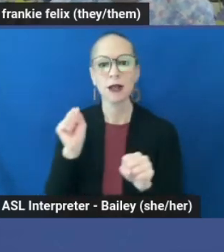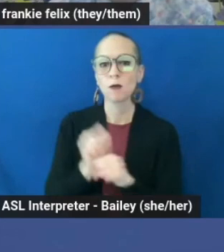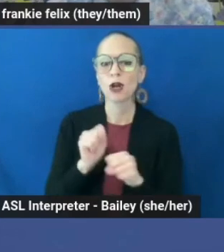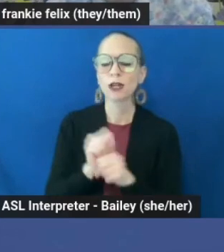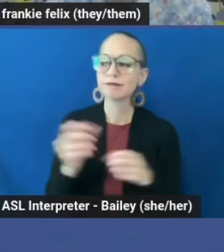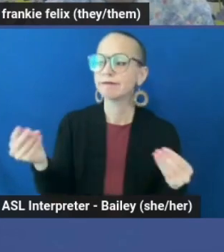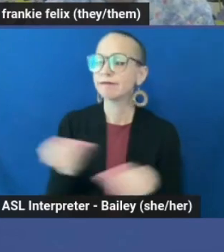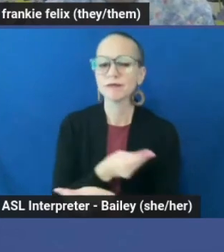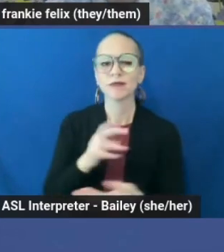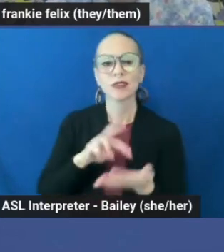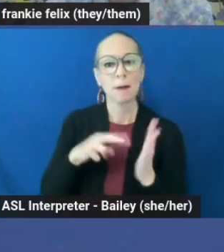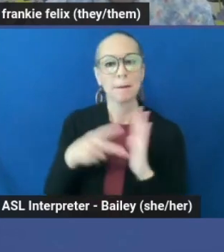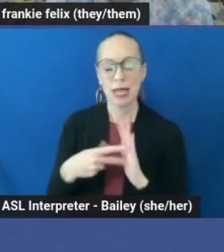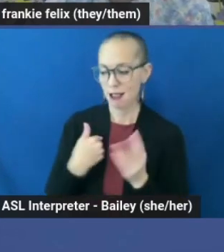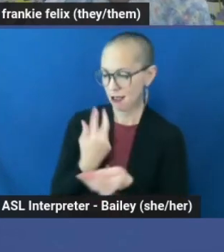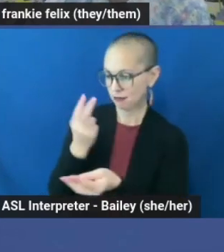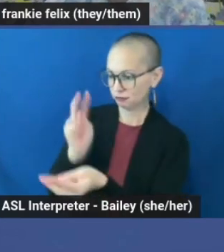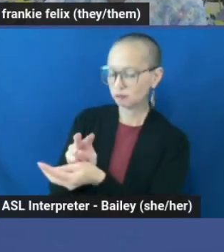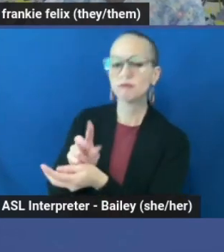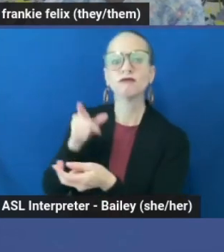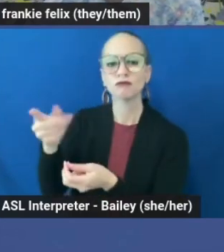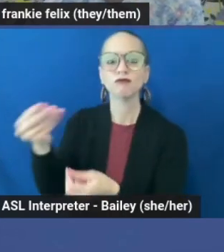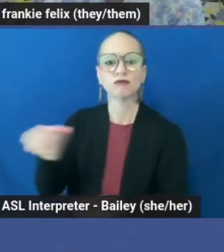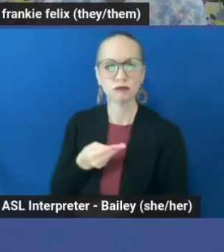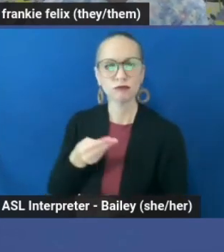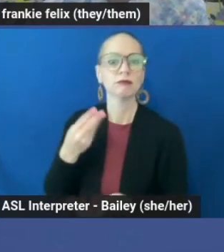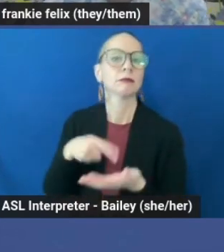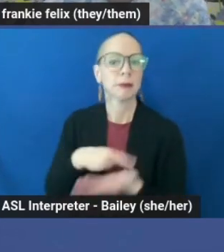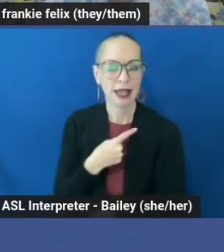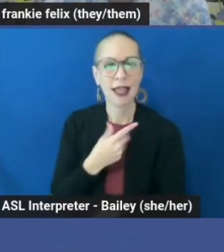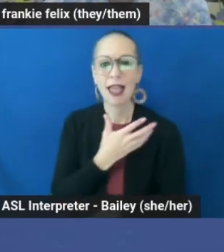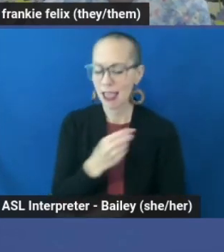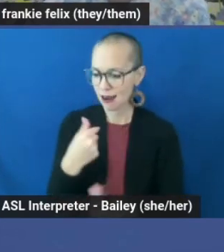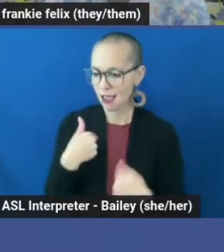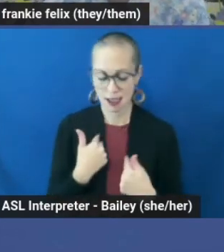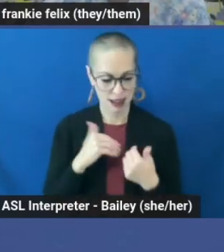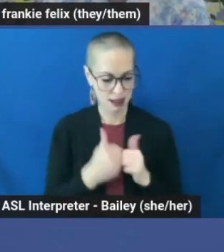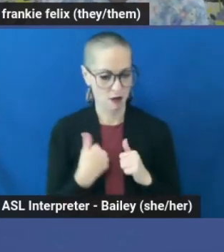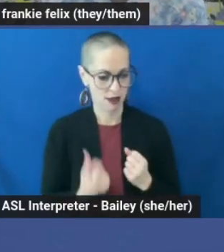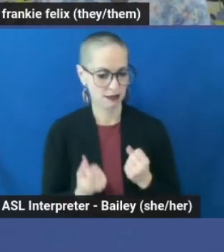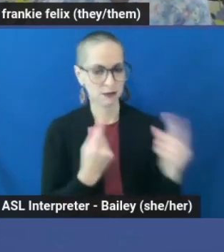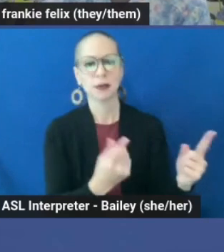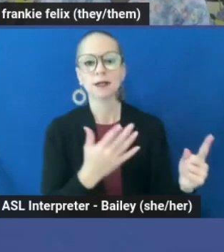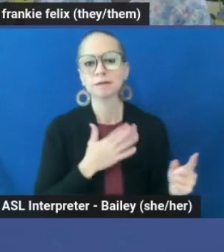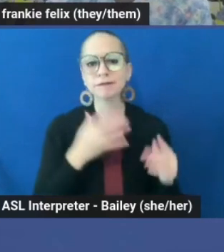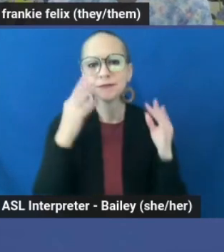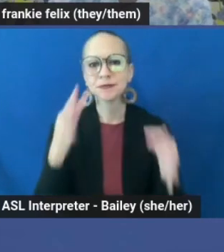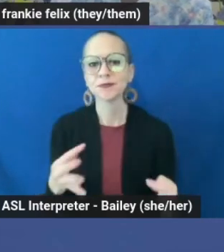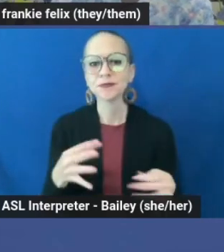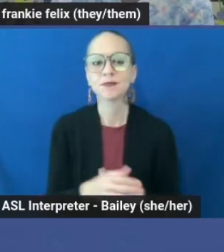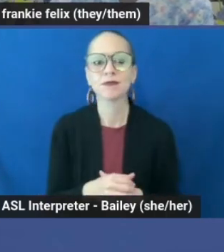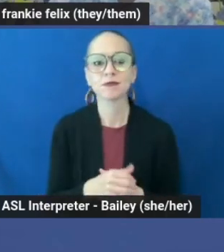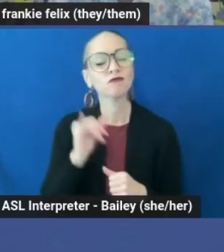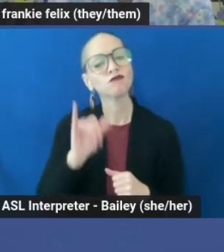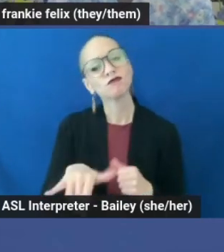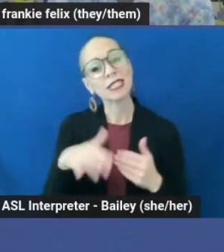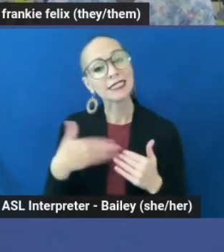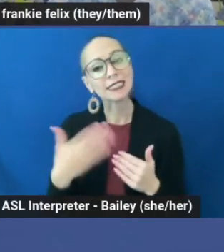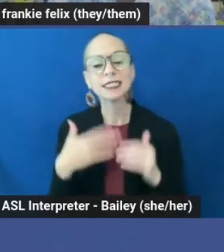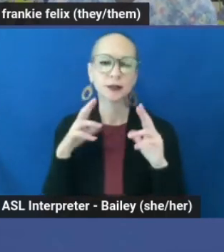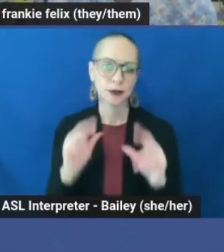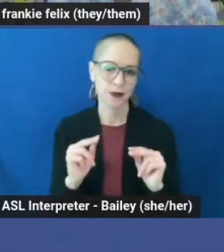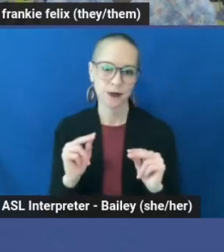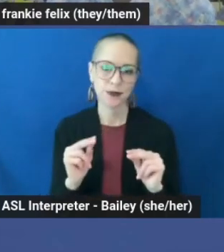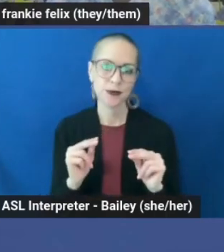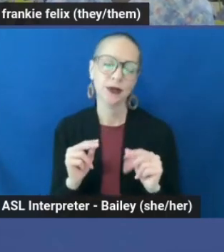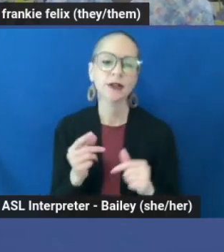the cash and goods given for your labor, and you call the shots on how to spend those resources. That's not to say it's easy. It's